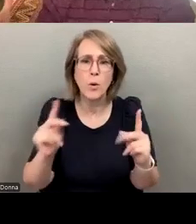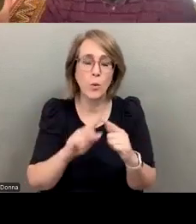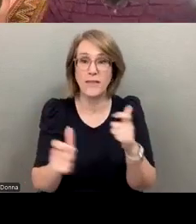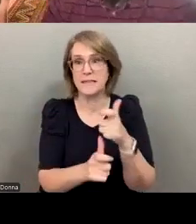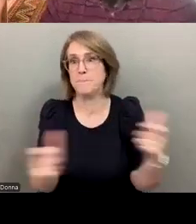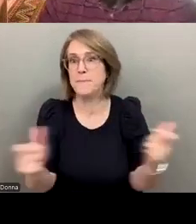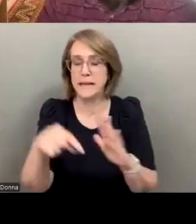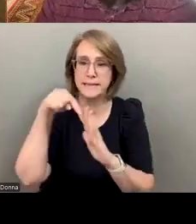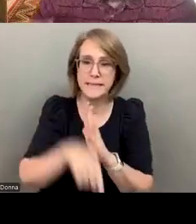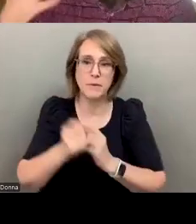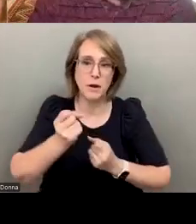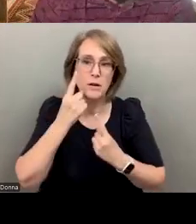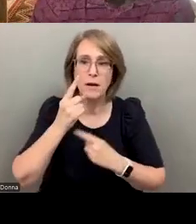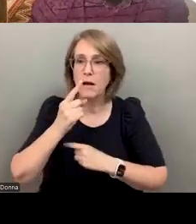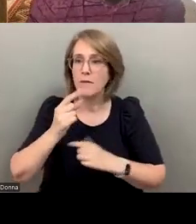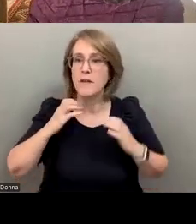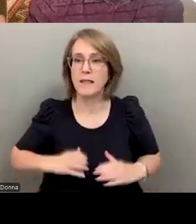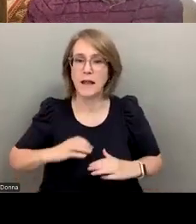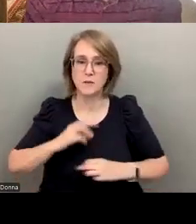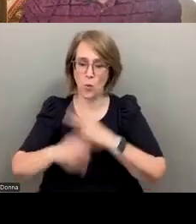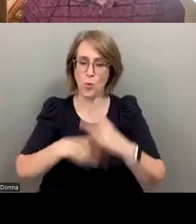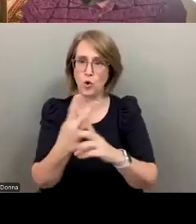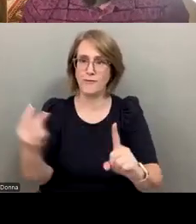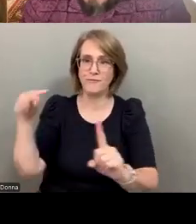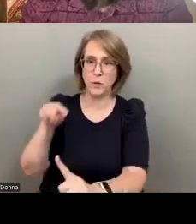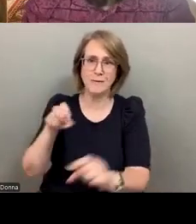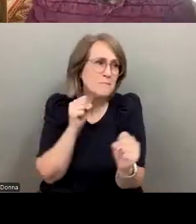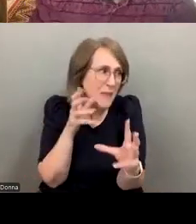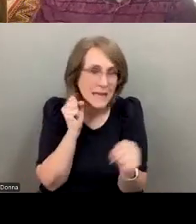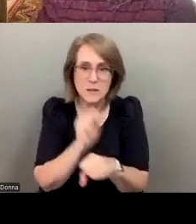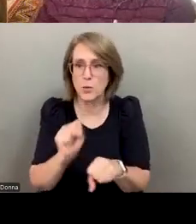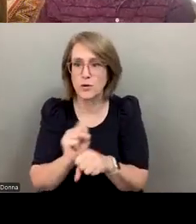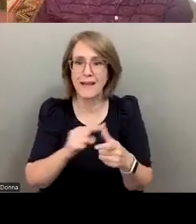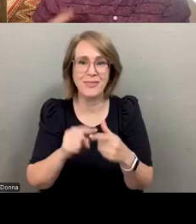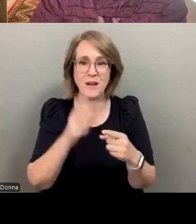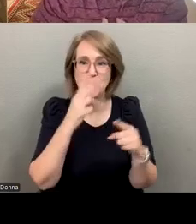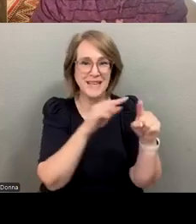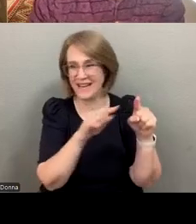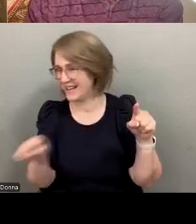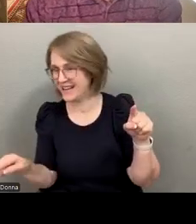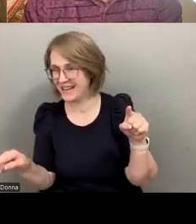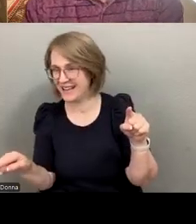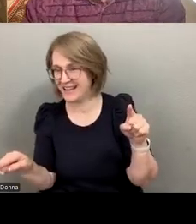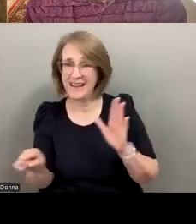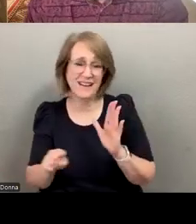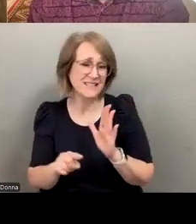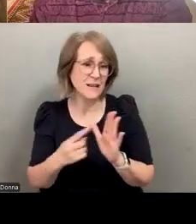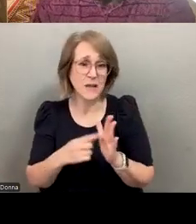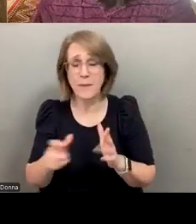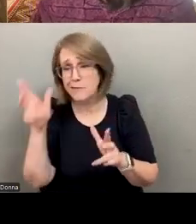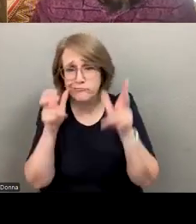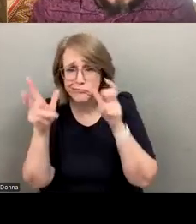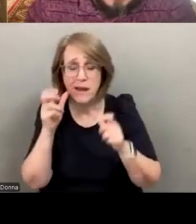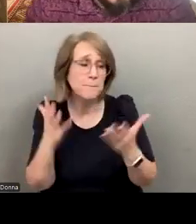deep understanding of a client's worldview, amazing work. And we've got folks on the other end who sometimes I've listened to a lot of these sessions, maybe